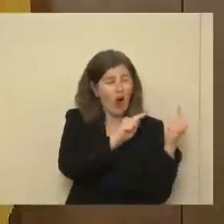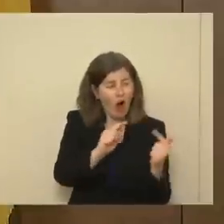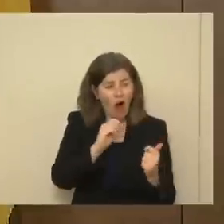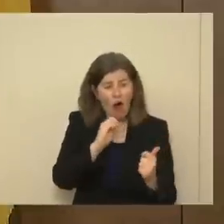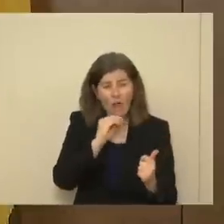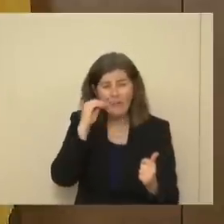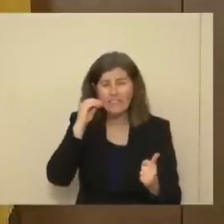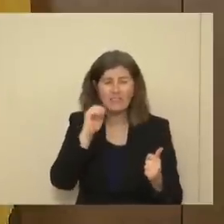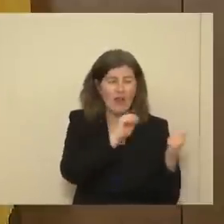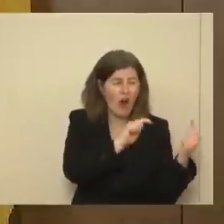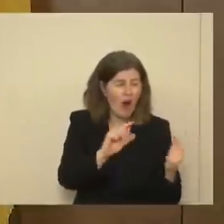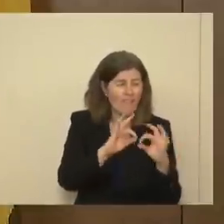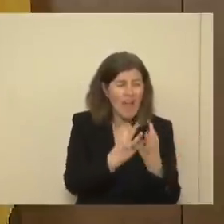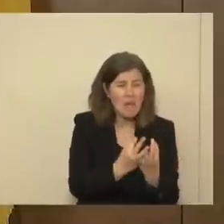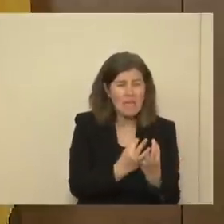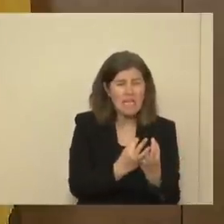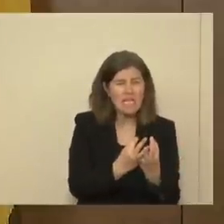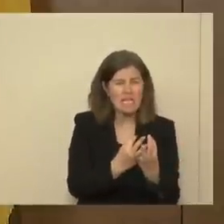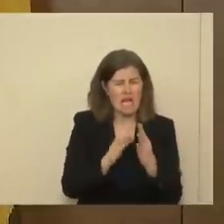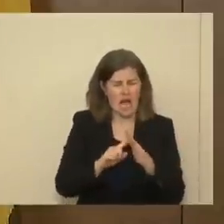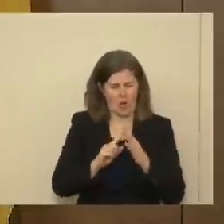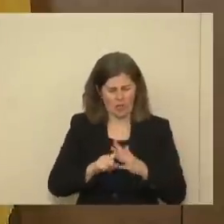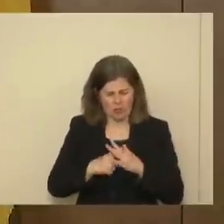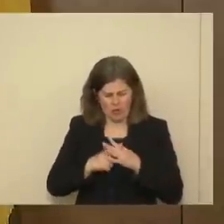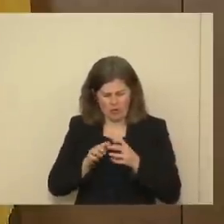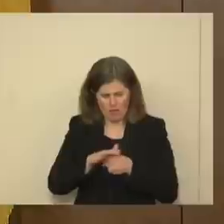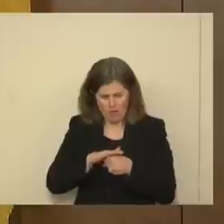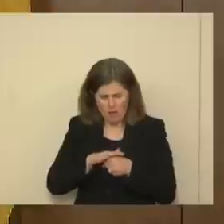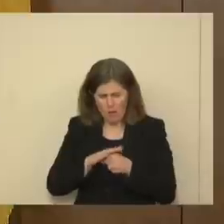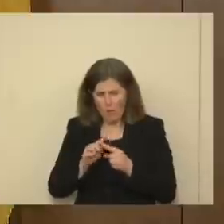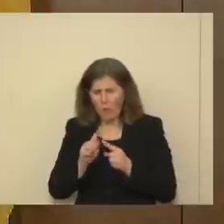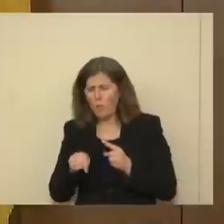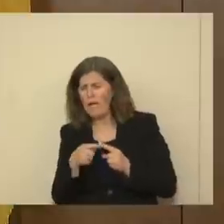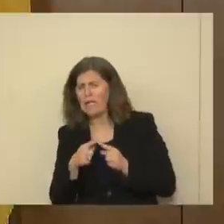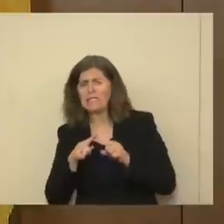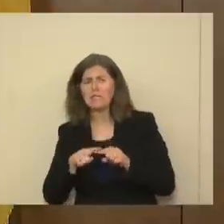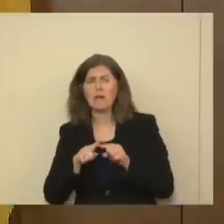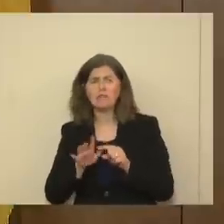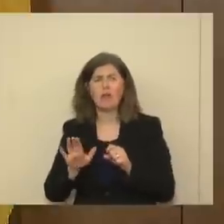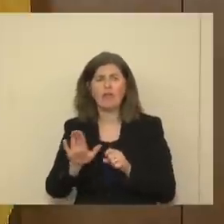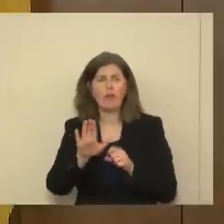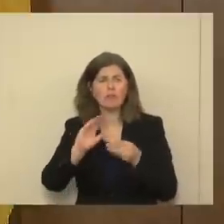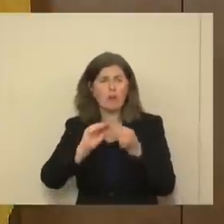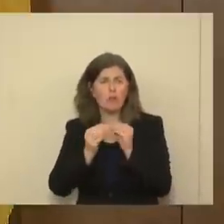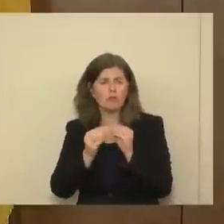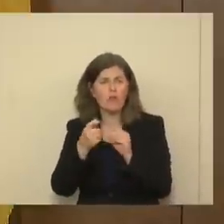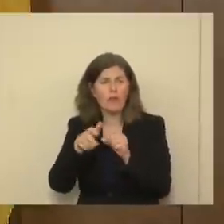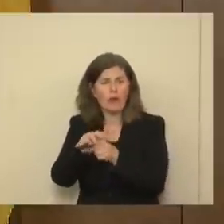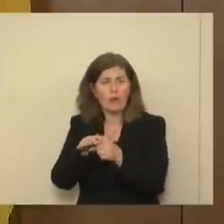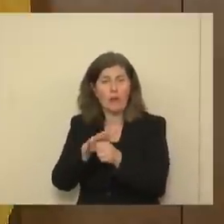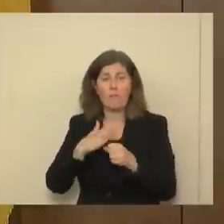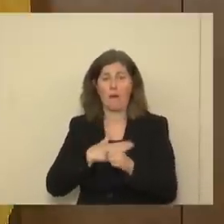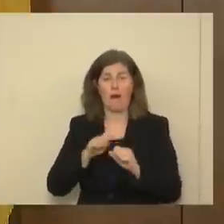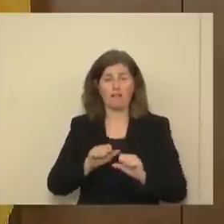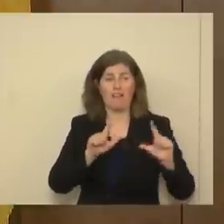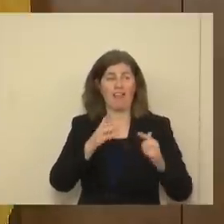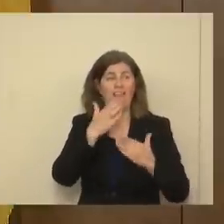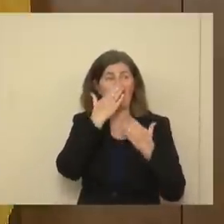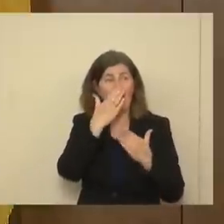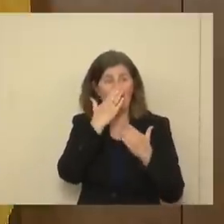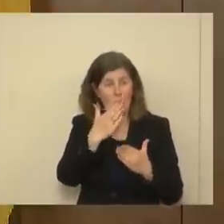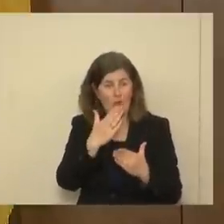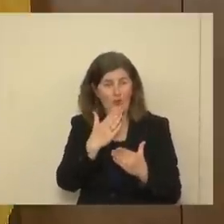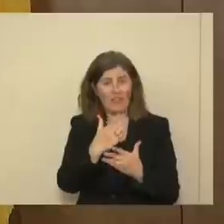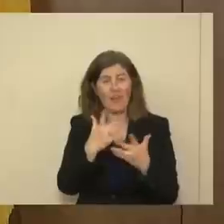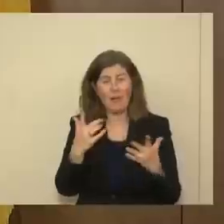every family member. But how we start it, that means when, depends upon those positivity rates. So, all right, my slides, I appreciate that